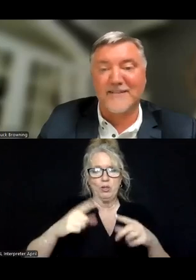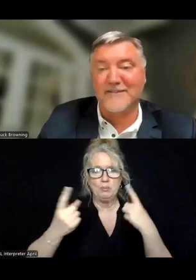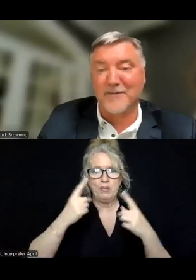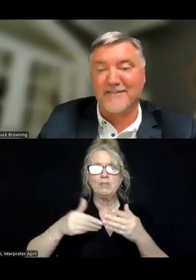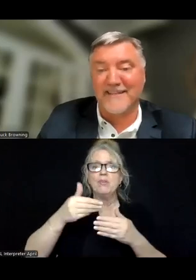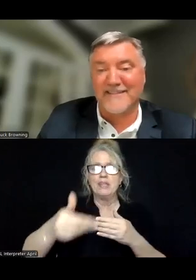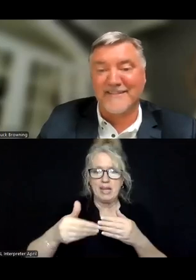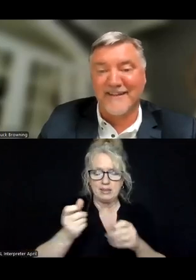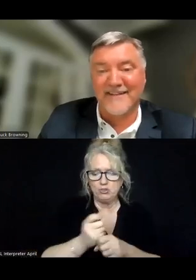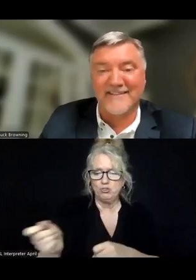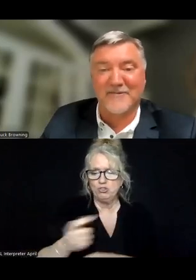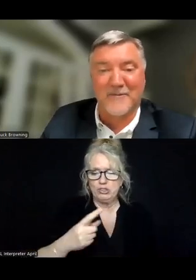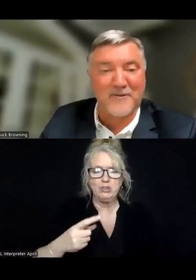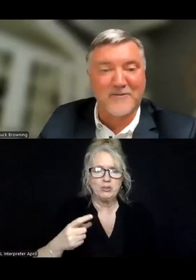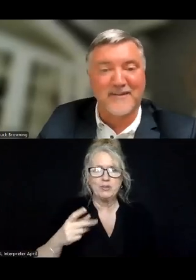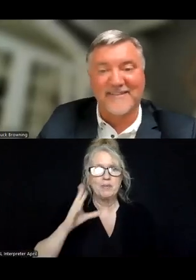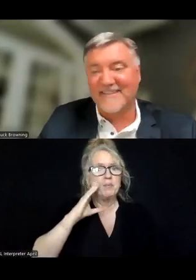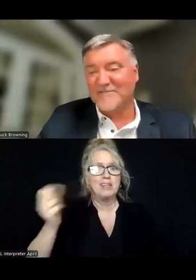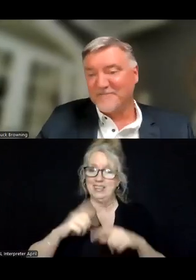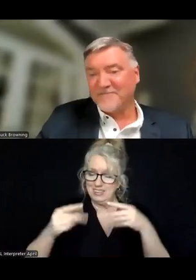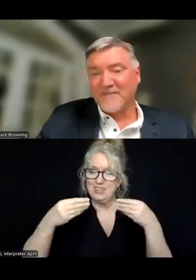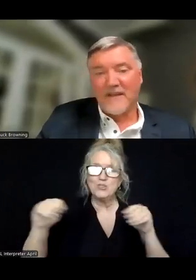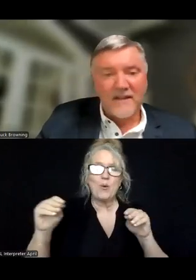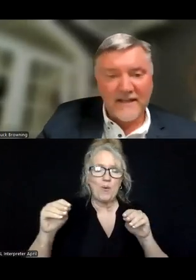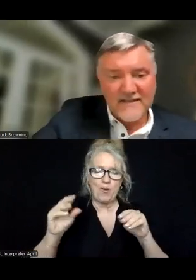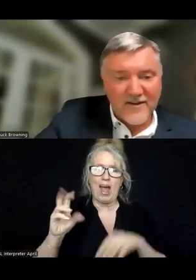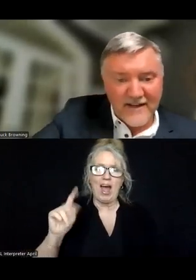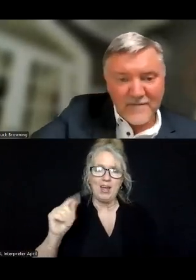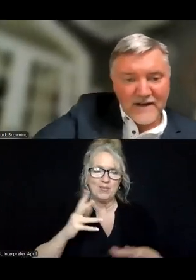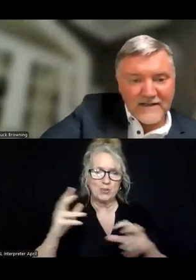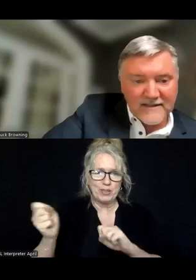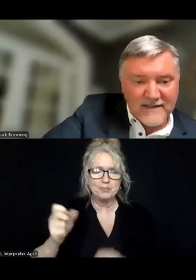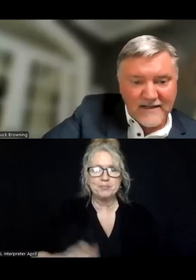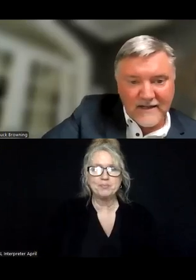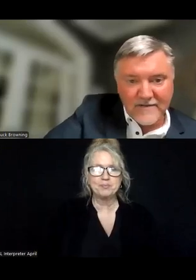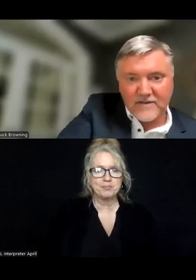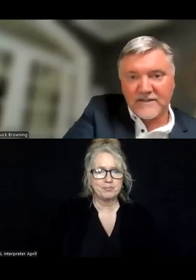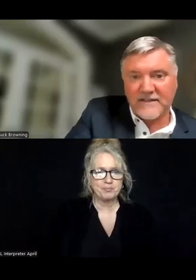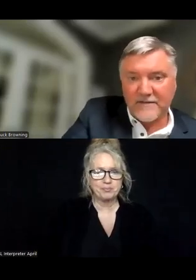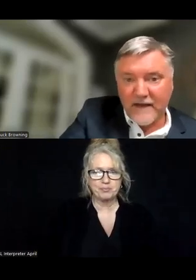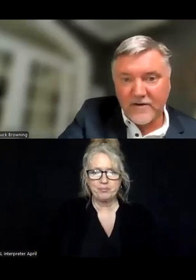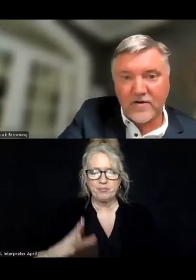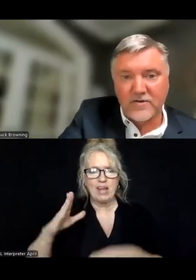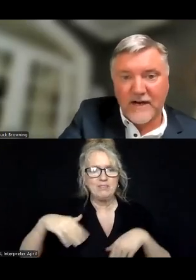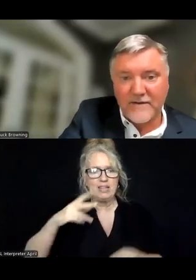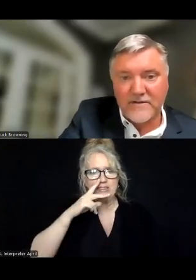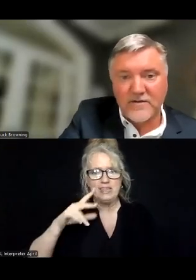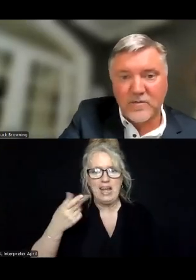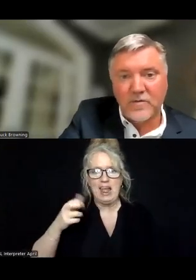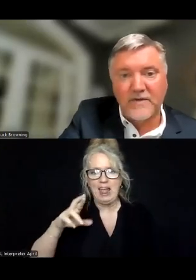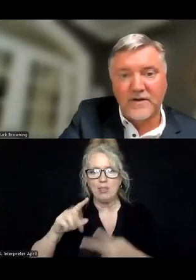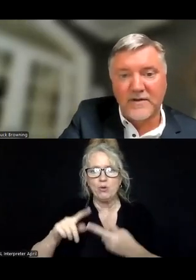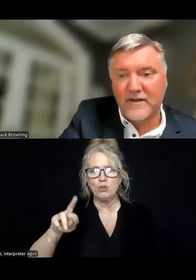conference for next year because it gets sold out pretty quickly. Is there anybody, let's see, I didn't even look to see if Heather or